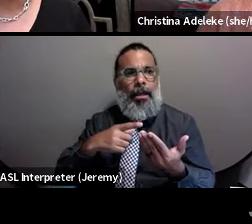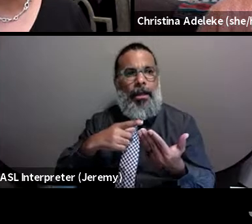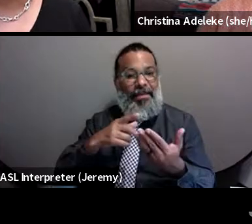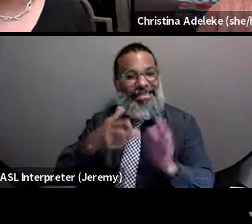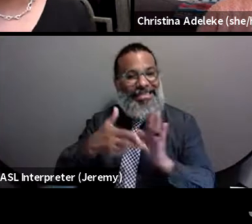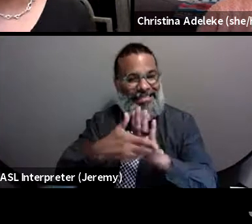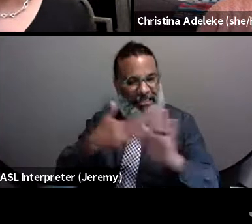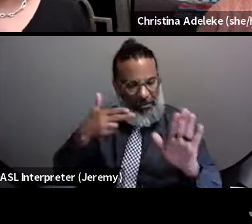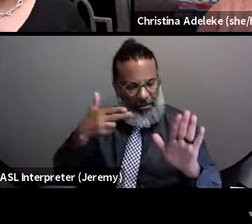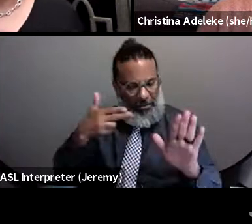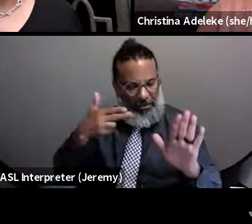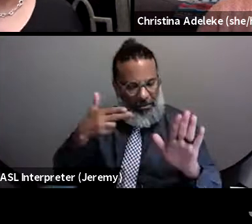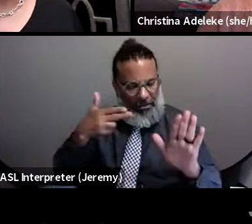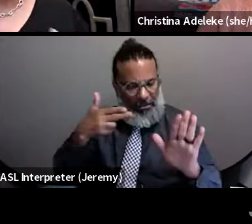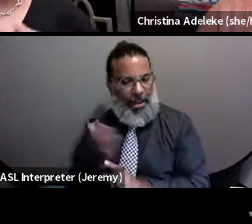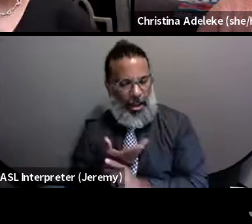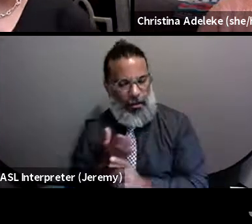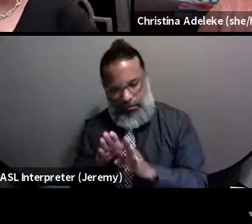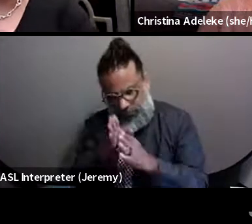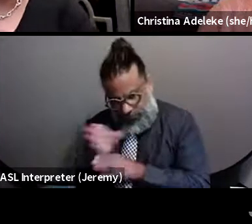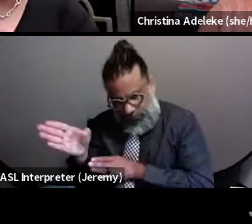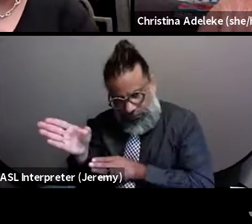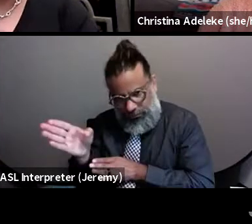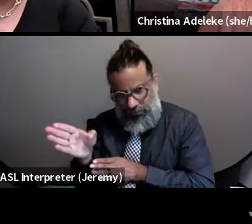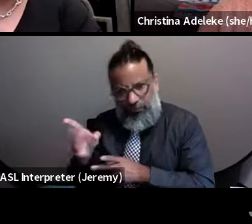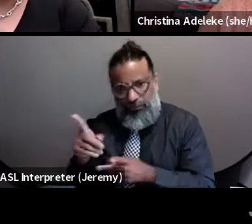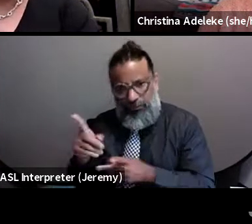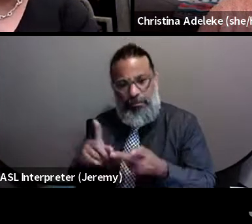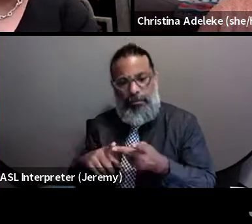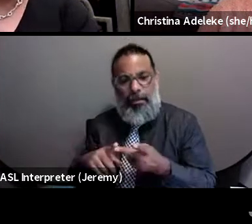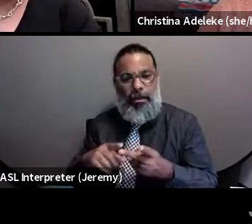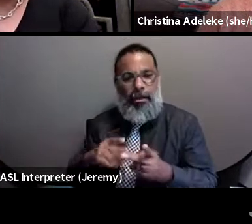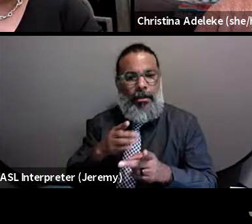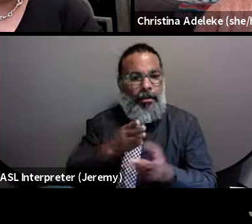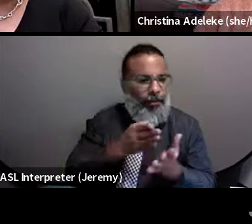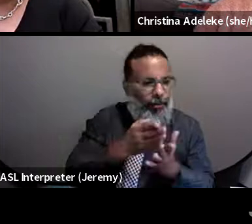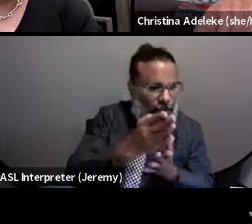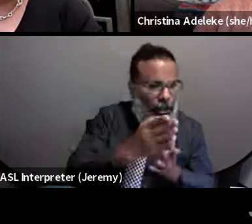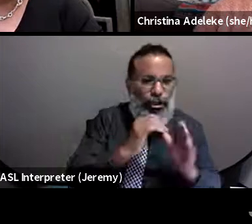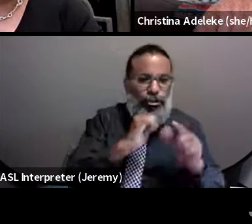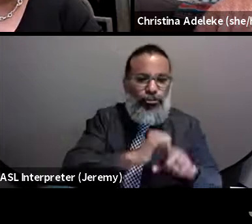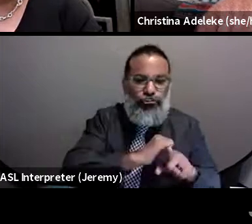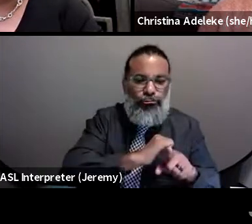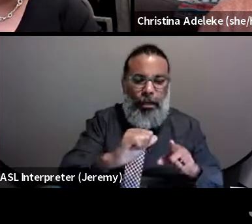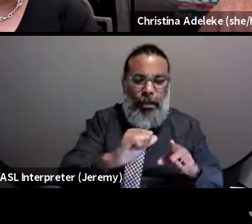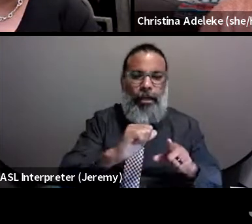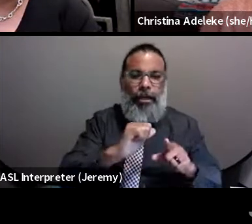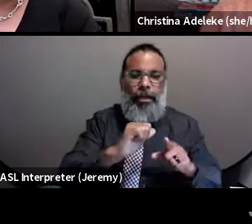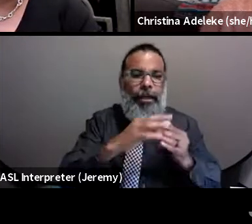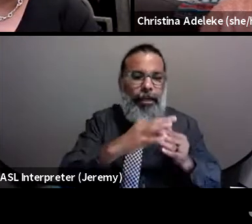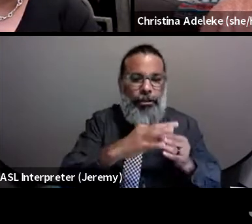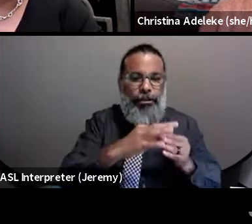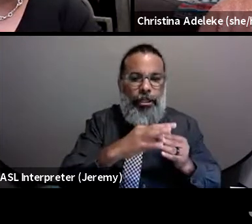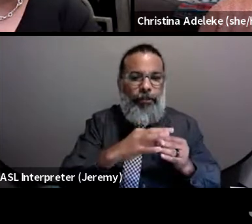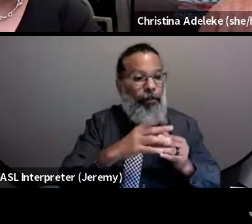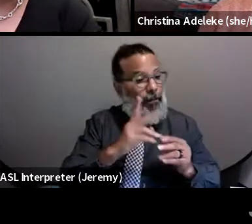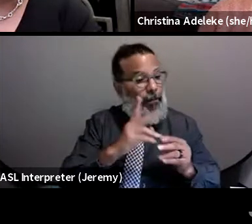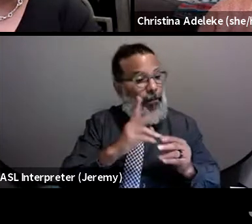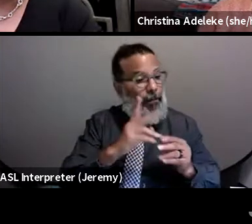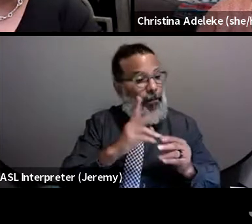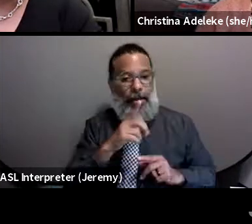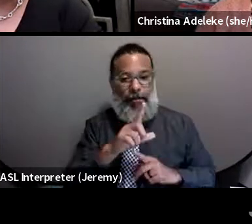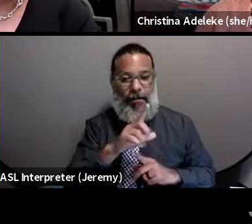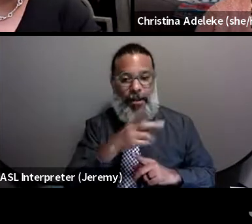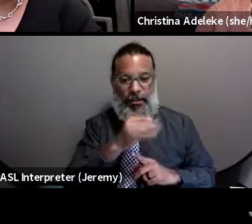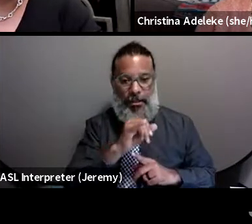of our divisions. They also have the block, which is to train leadership on people of color living with HIV. And, and